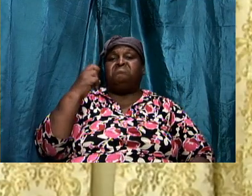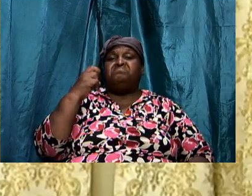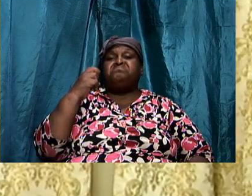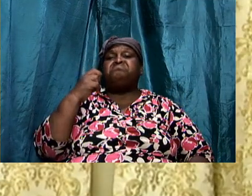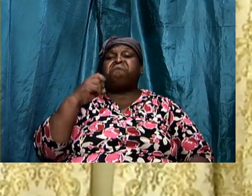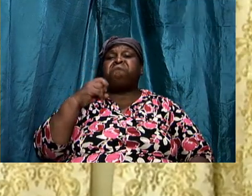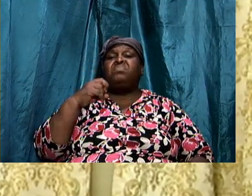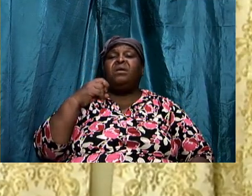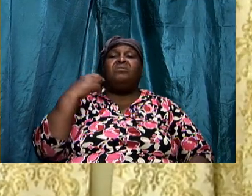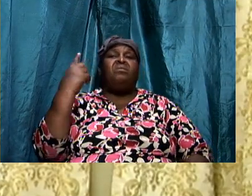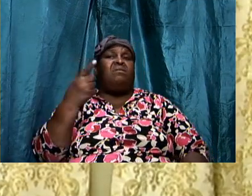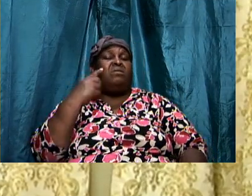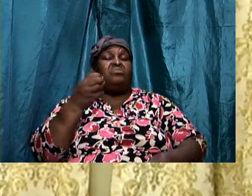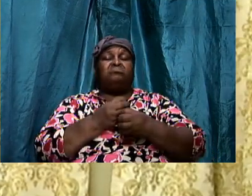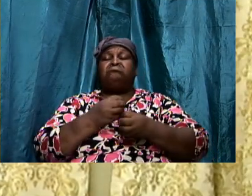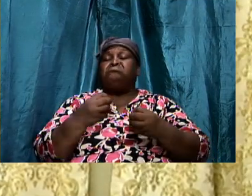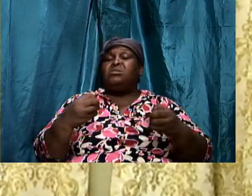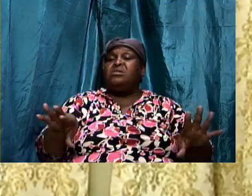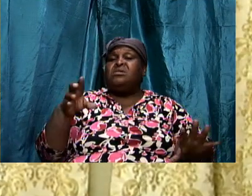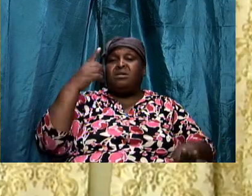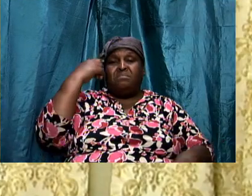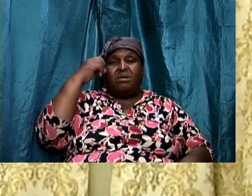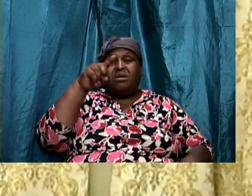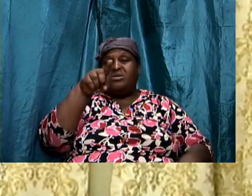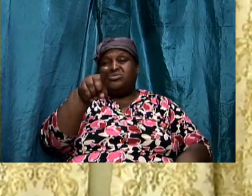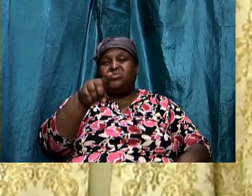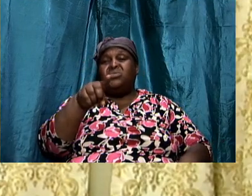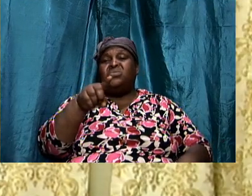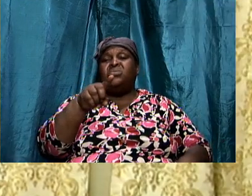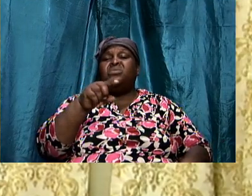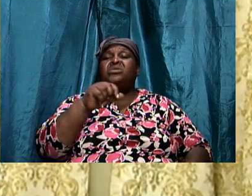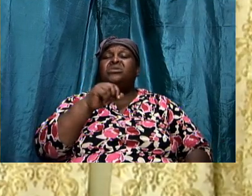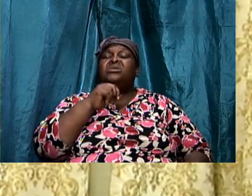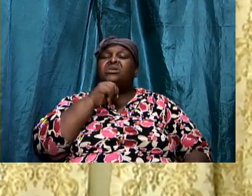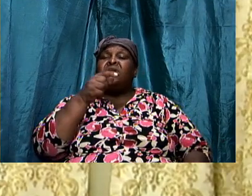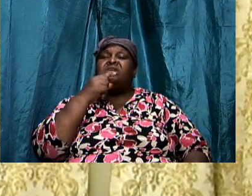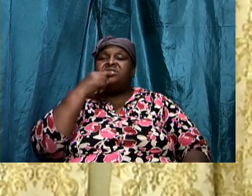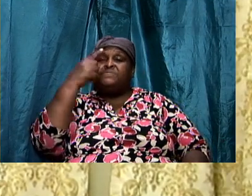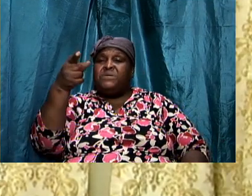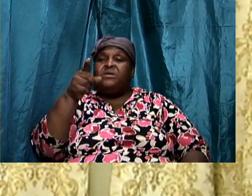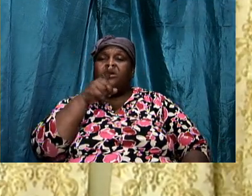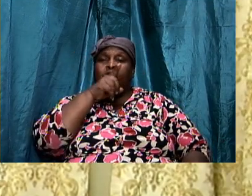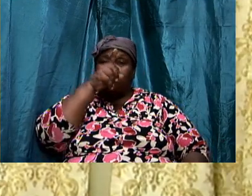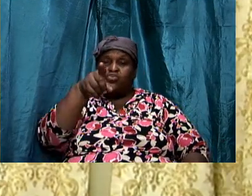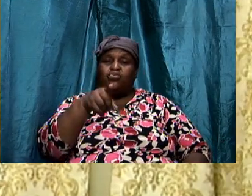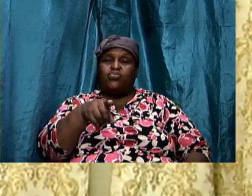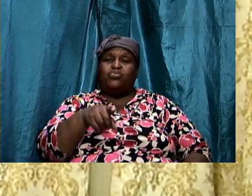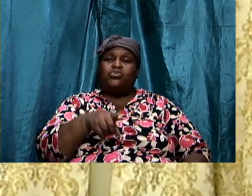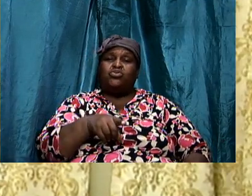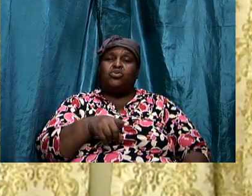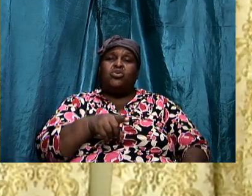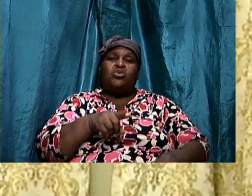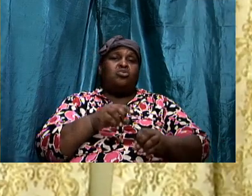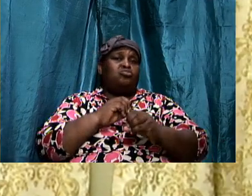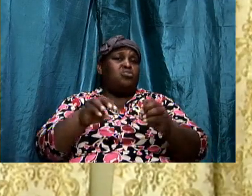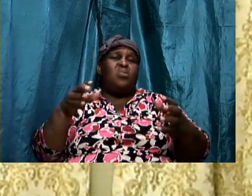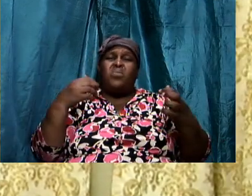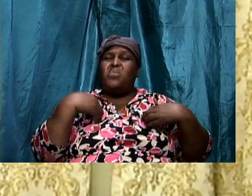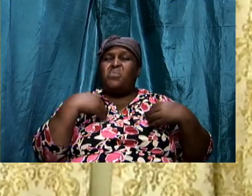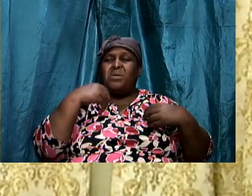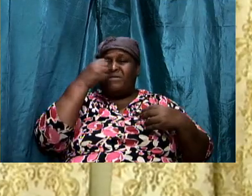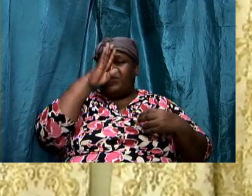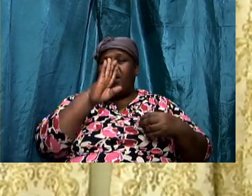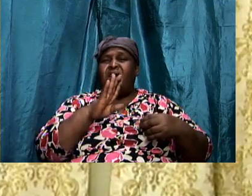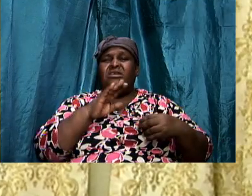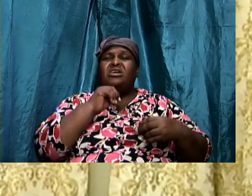always losing because you are not admitting that you don't have it you don't have god you're not where we're supposed to